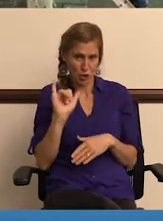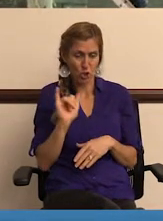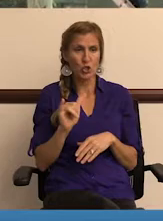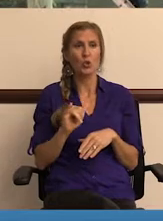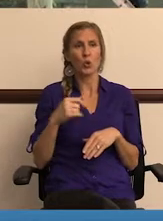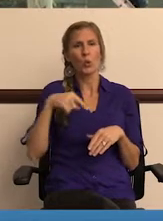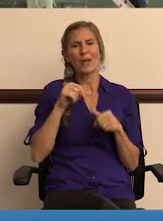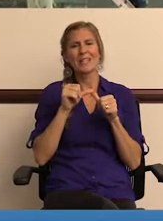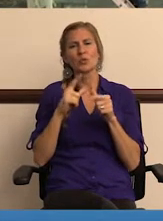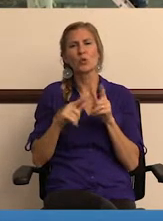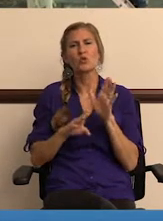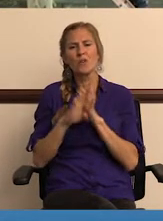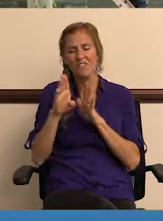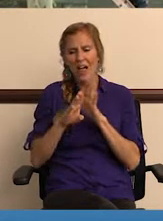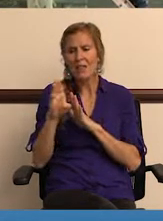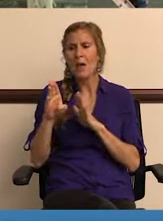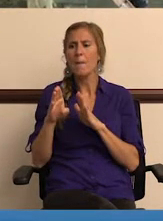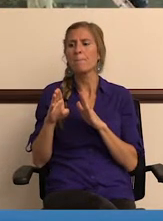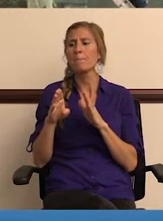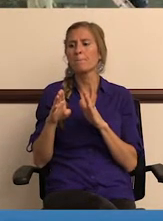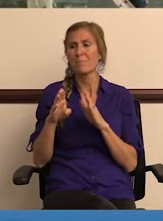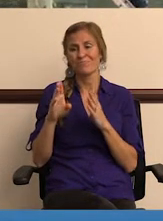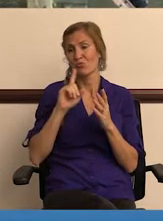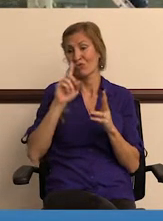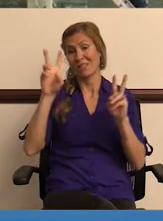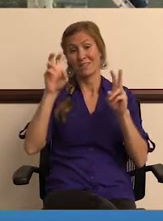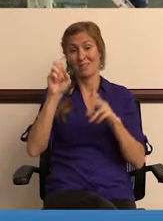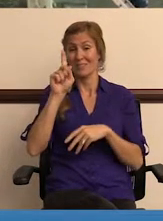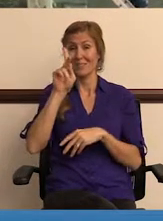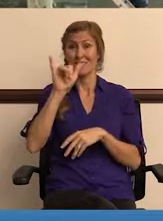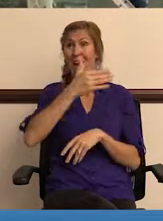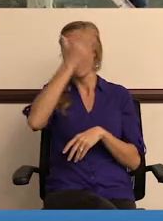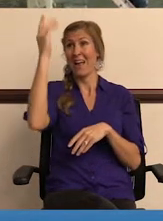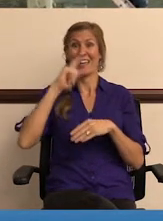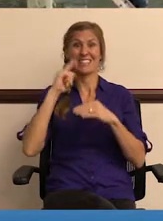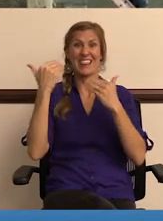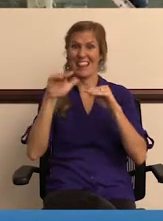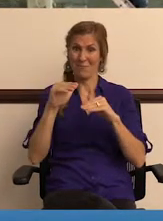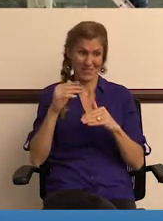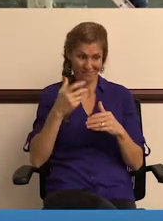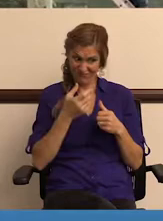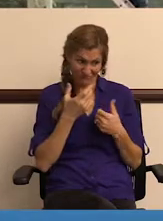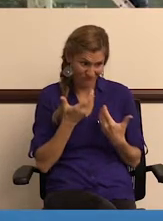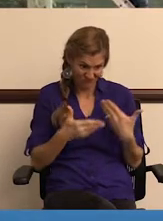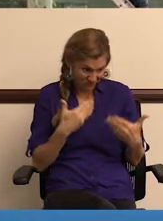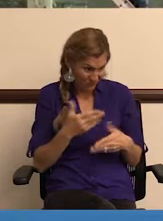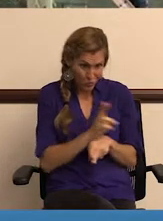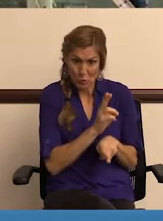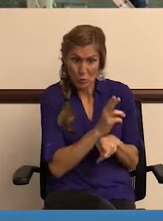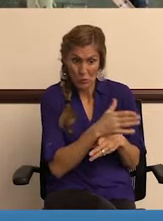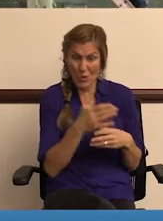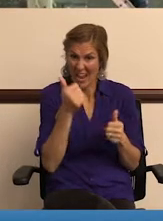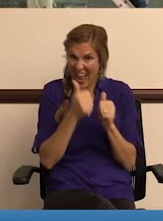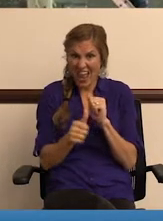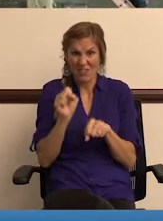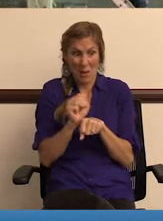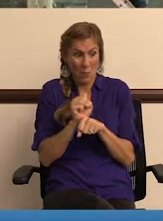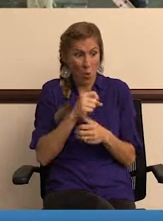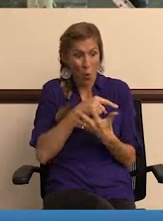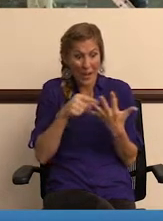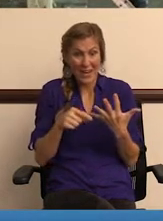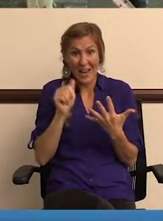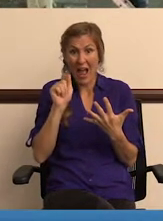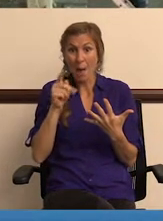But they could, like Matt said, they continue to develop, and, I mean, the sky's the limit for them, pretty much. And it works pretty much with every